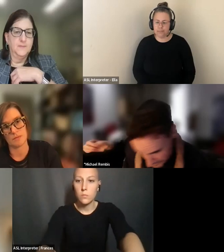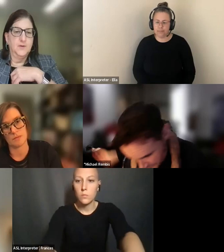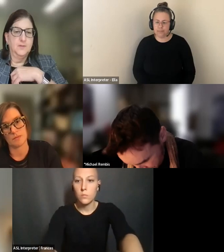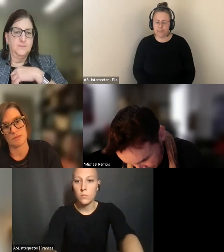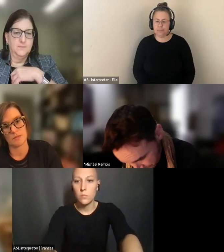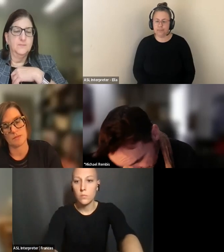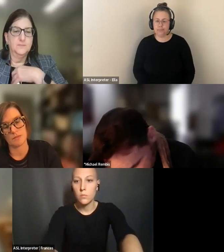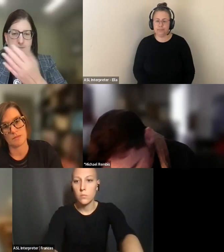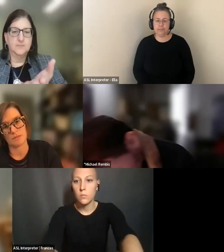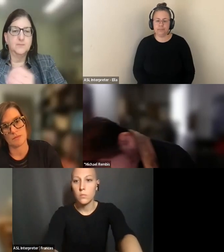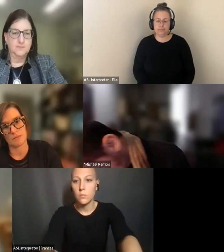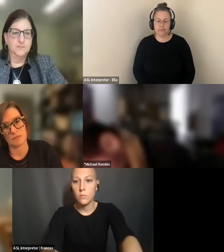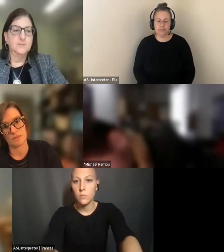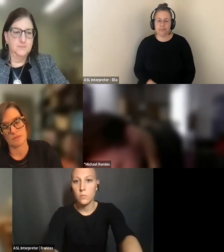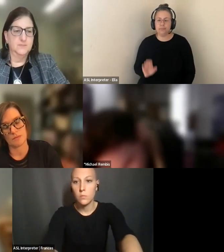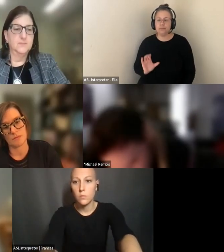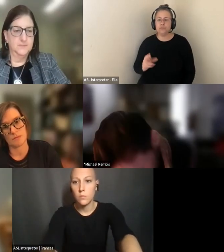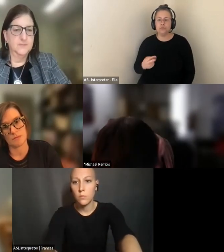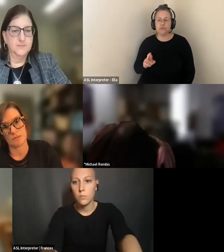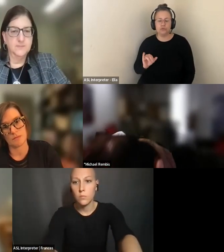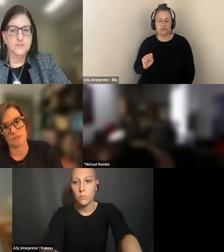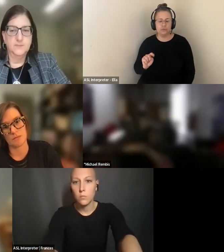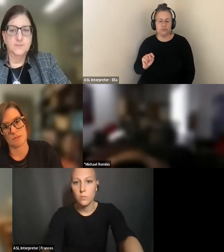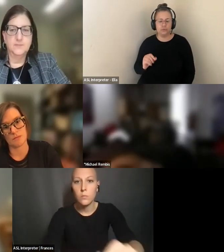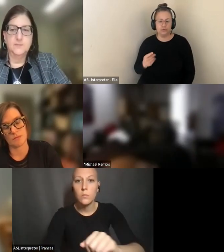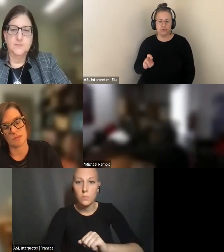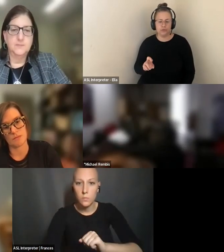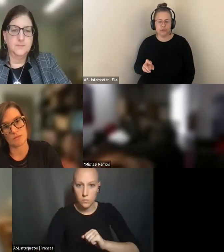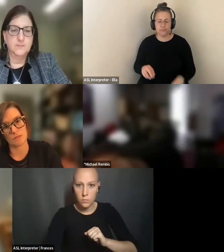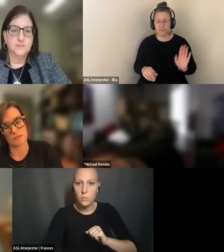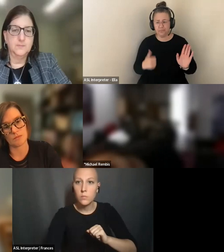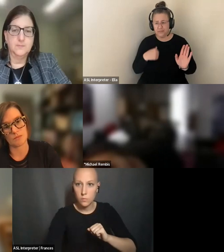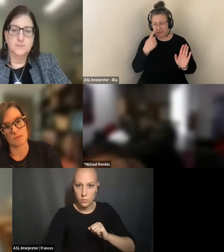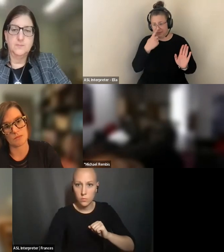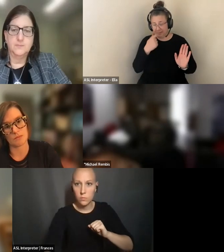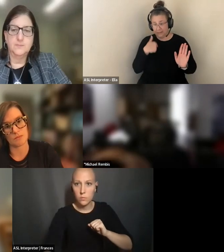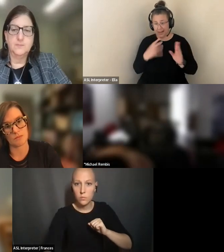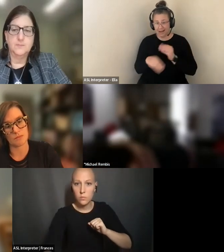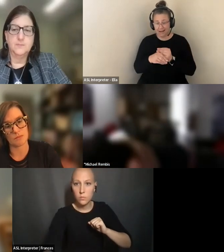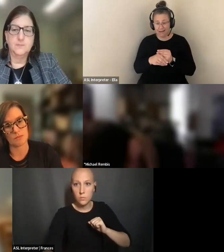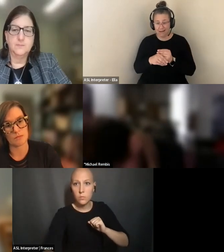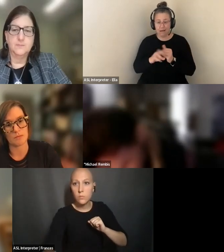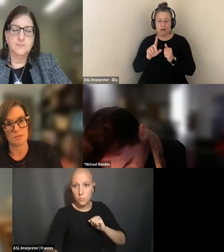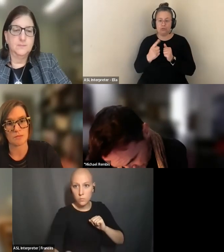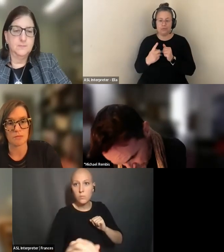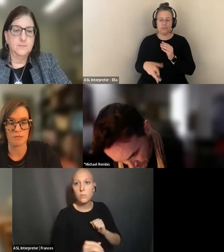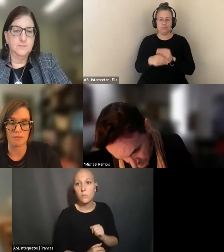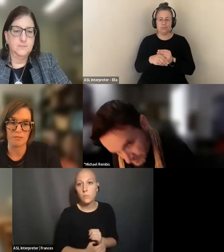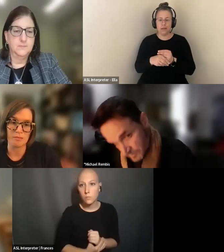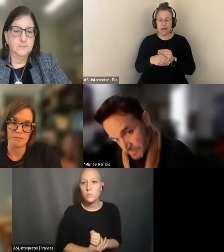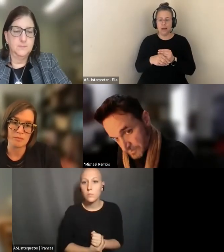IF I ACTUALLY JUST MIGHT ADD, AND THIS IS JUST BUILDING ON PRECISELY WHAT MIKE AND